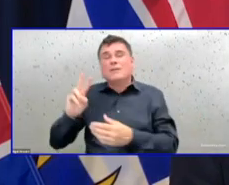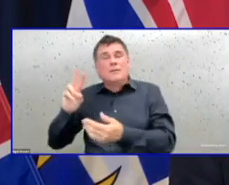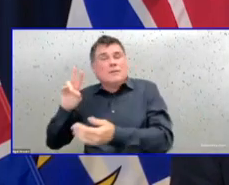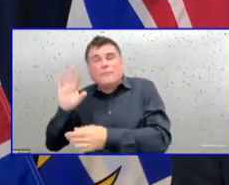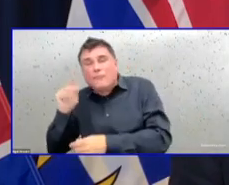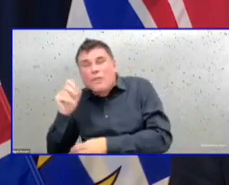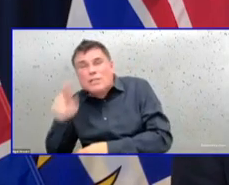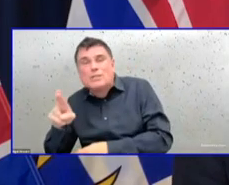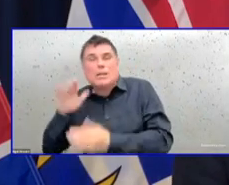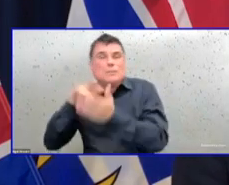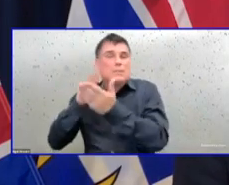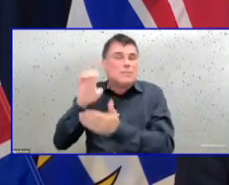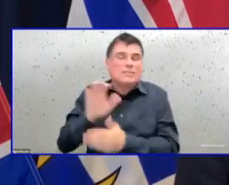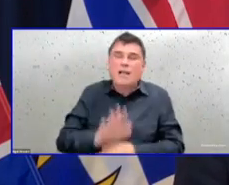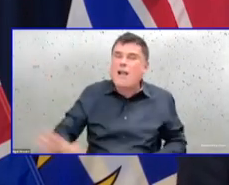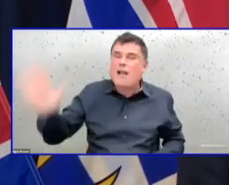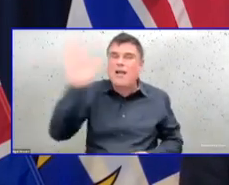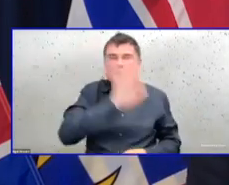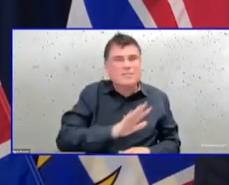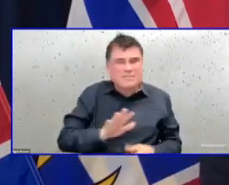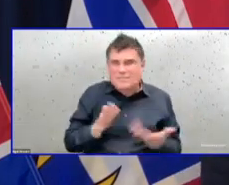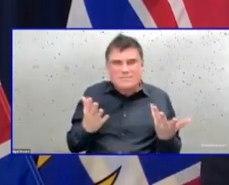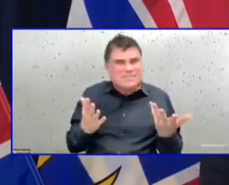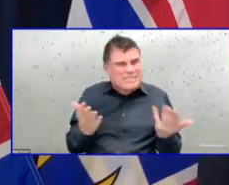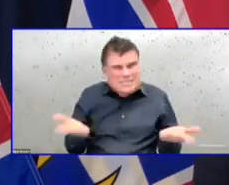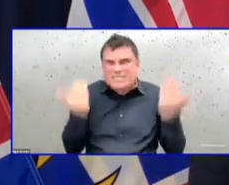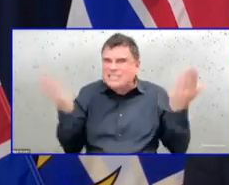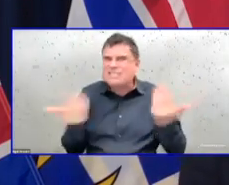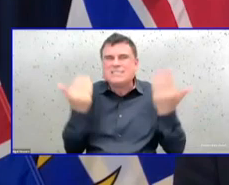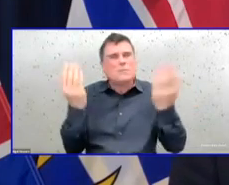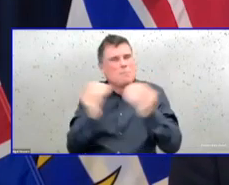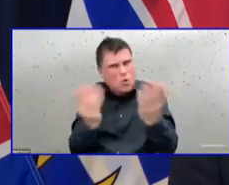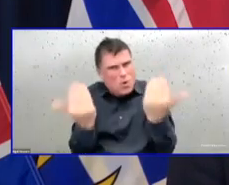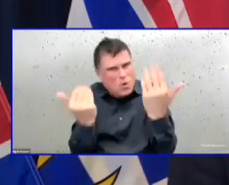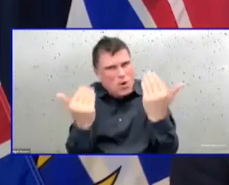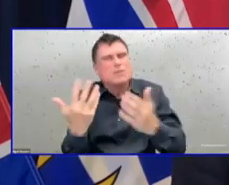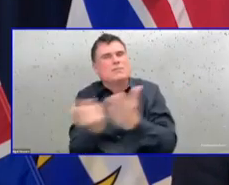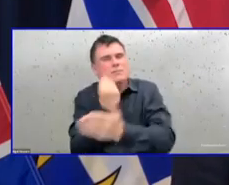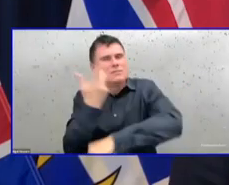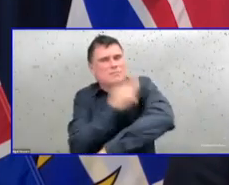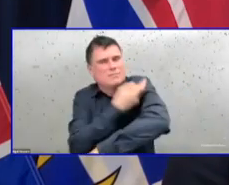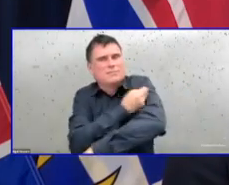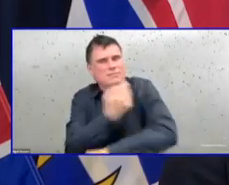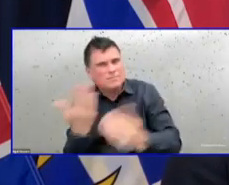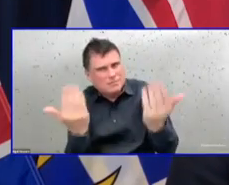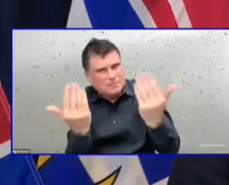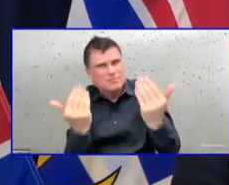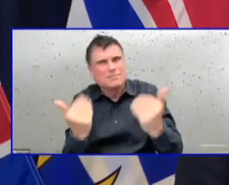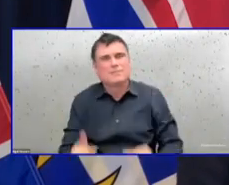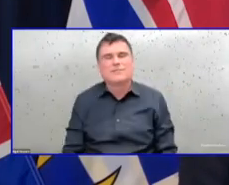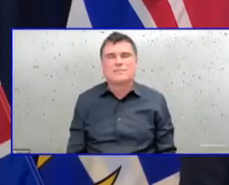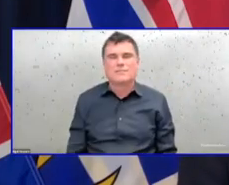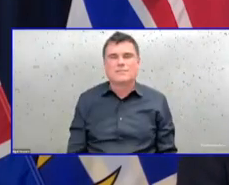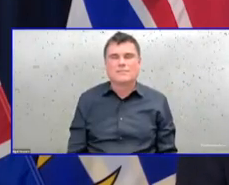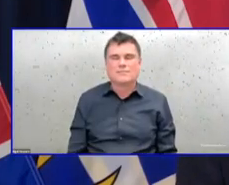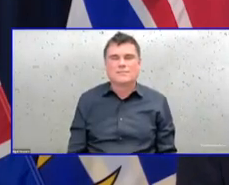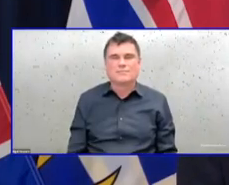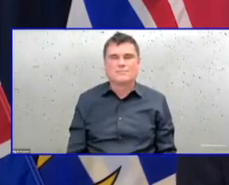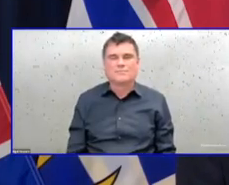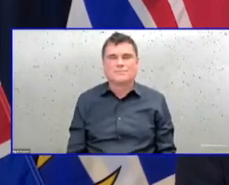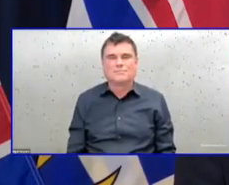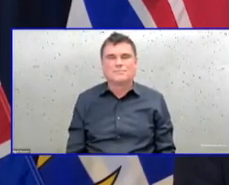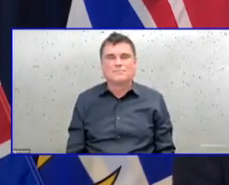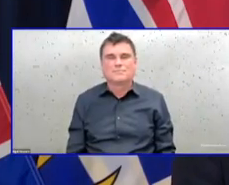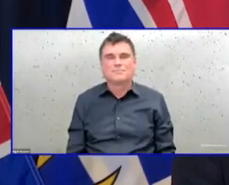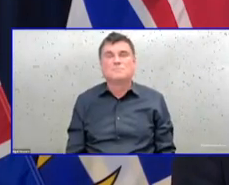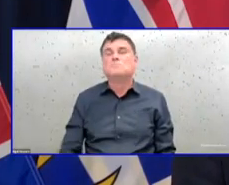I'm going to provide an update on surgeries and postponements on mandatory vaccination for BC's healthcare workers and booster doses in long